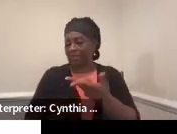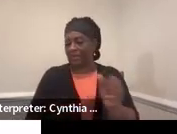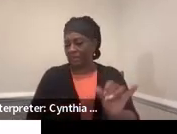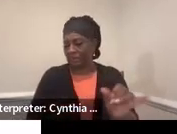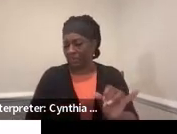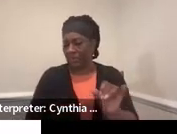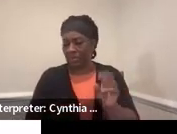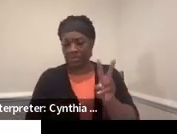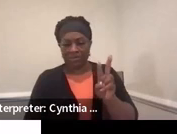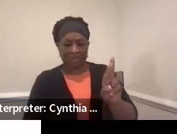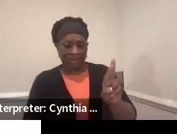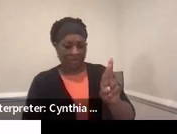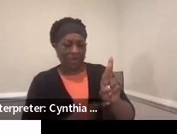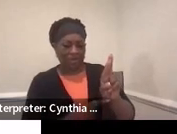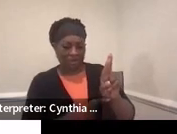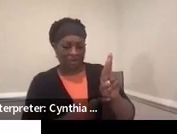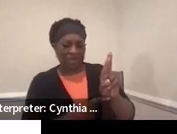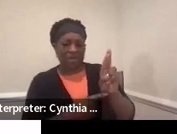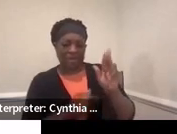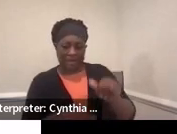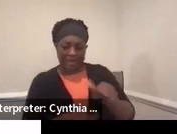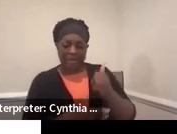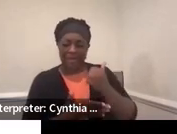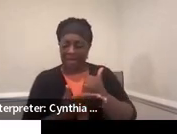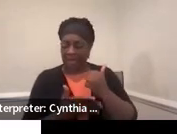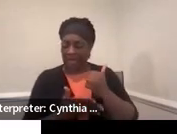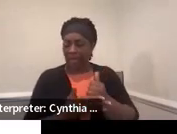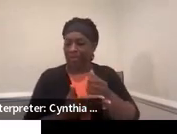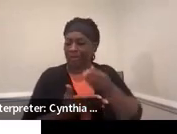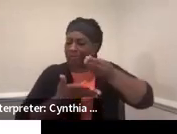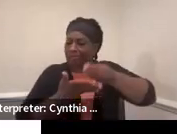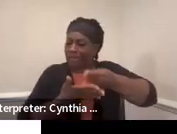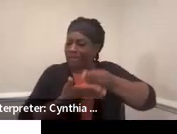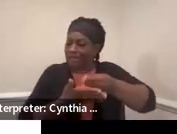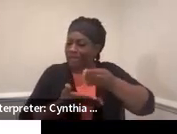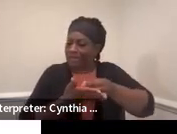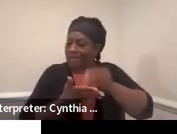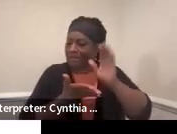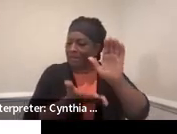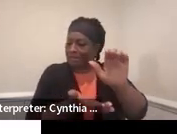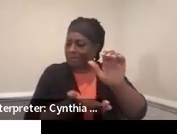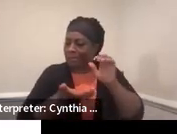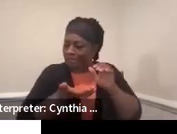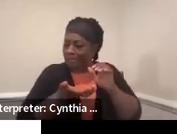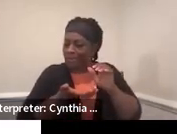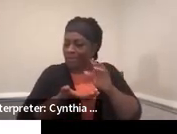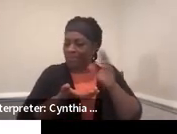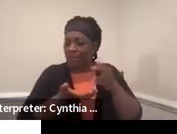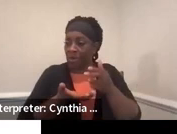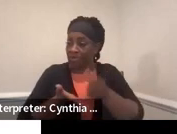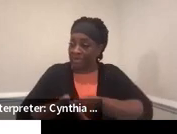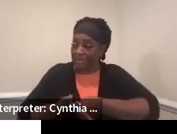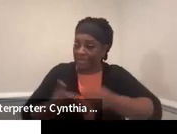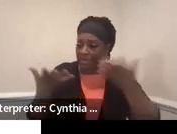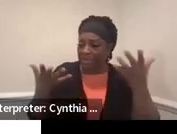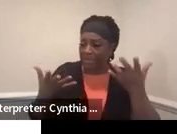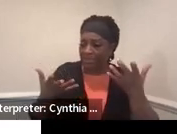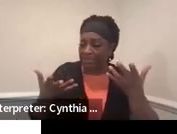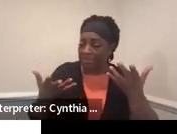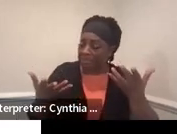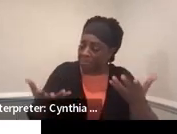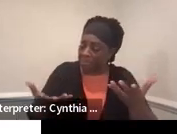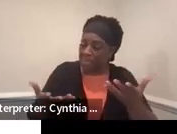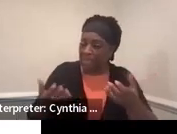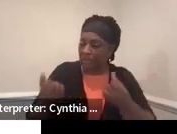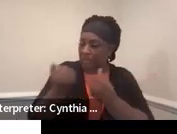VR can also help that student get funds for that AT if it's very expensive, but it does not necessarily mean